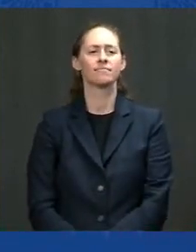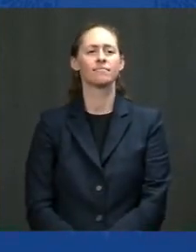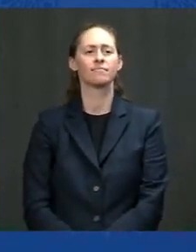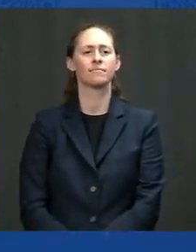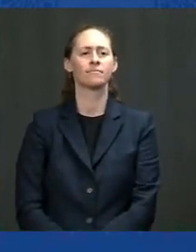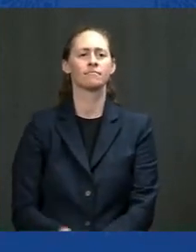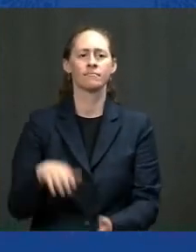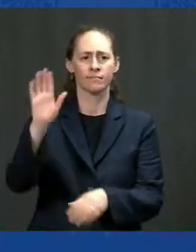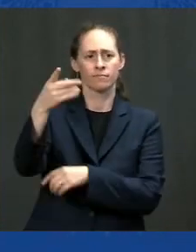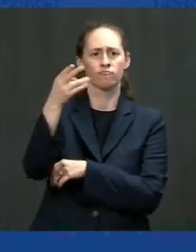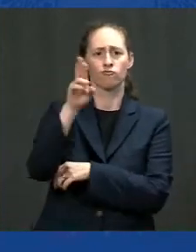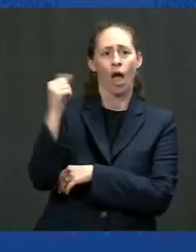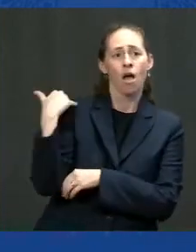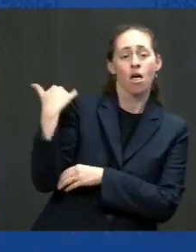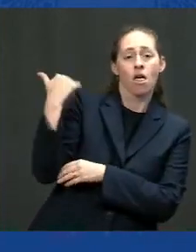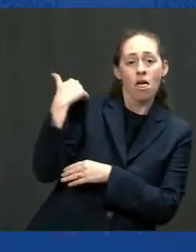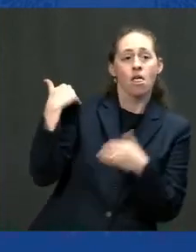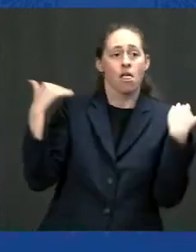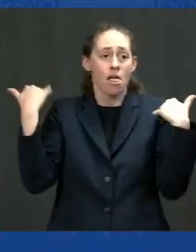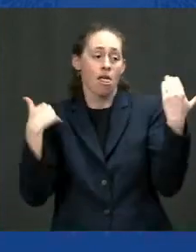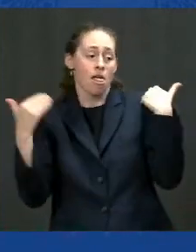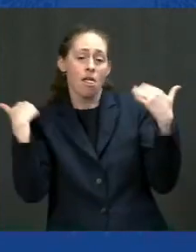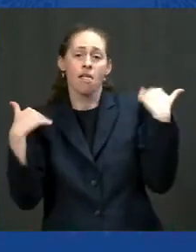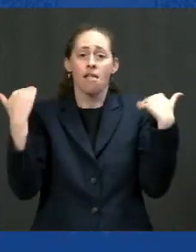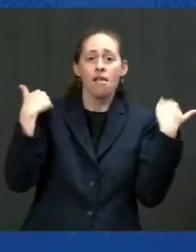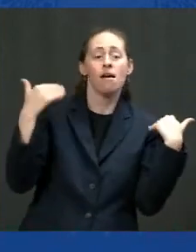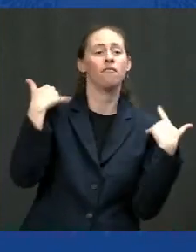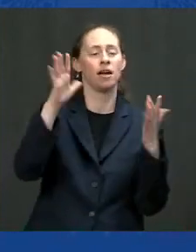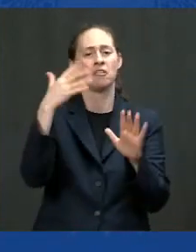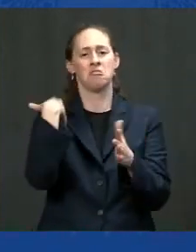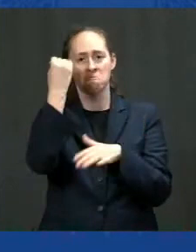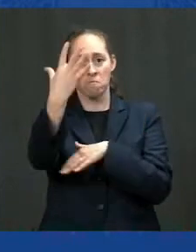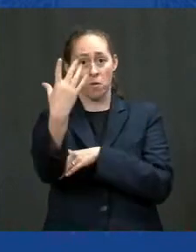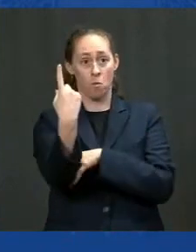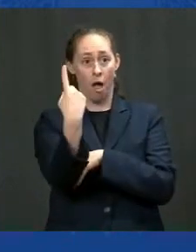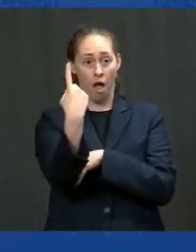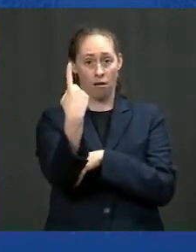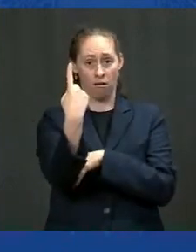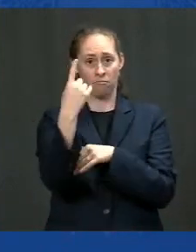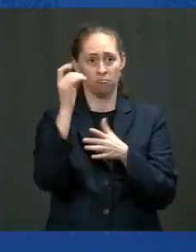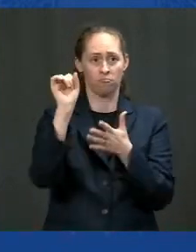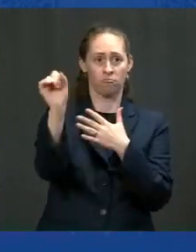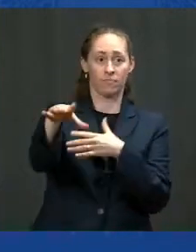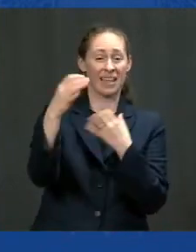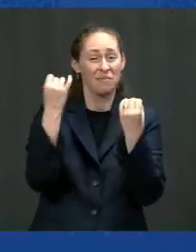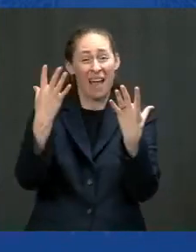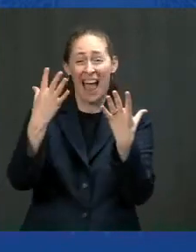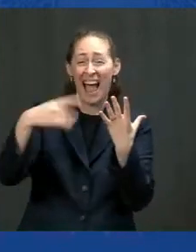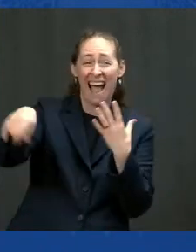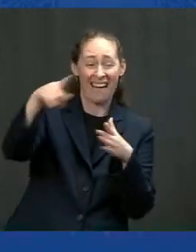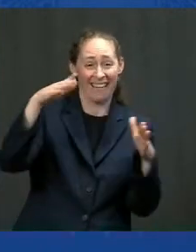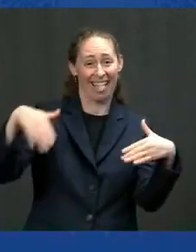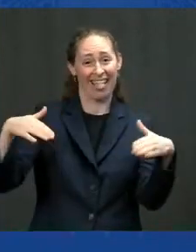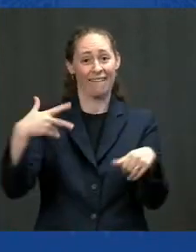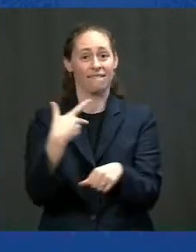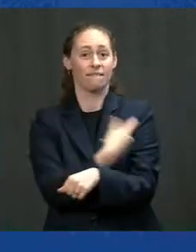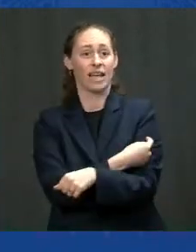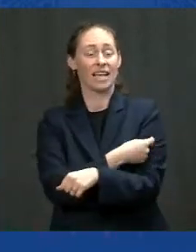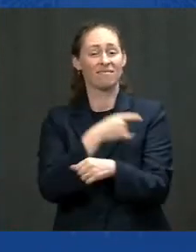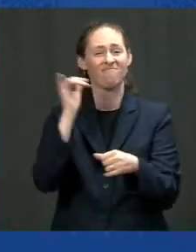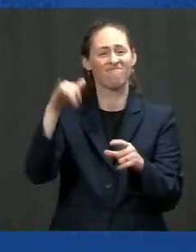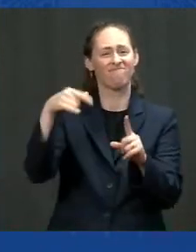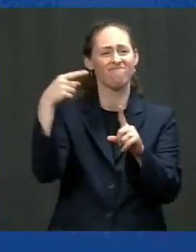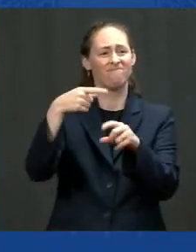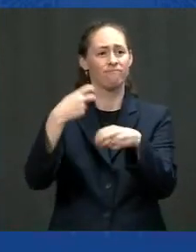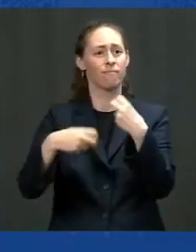but i'm going to mention this one thing we still have a lot of people not vaccinated the pandemic we have now is a